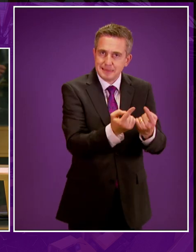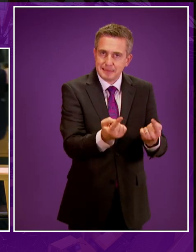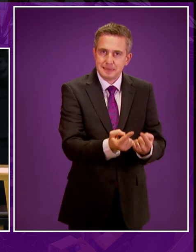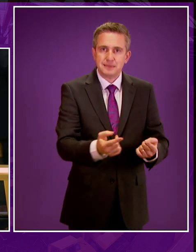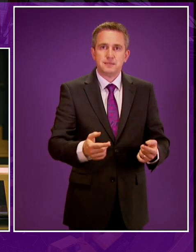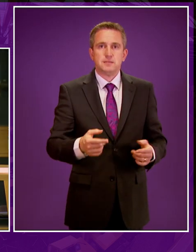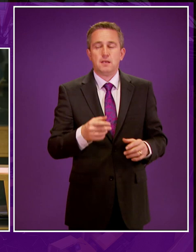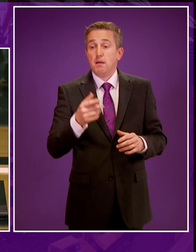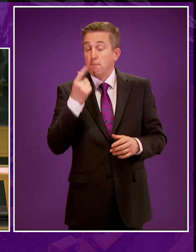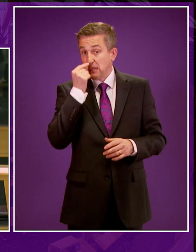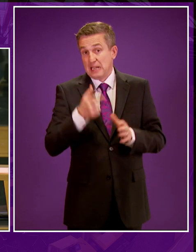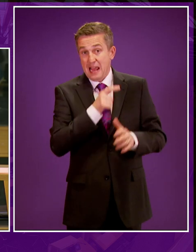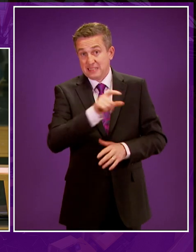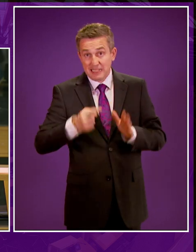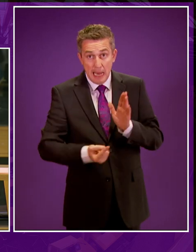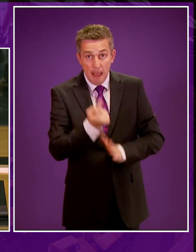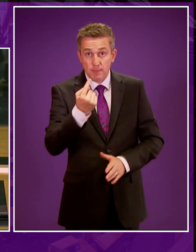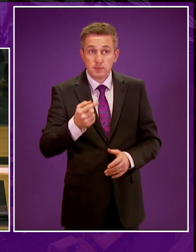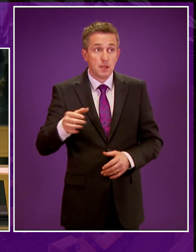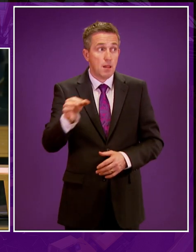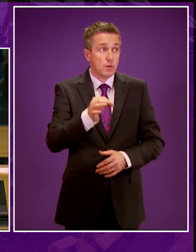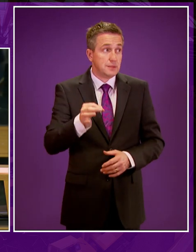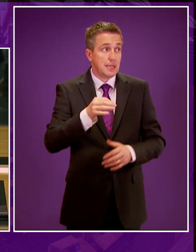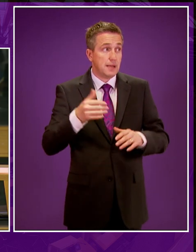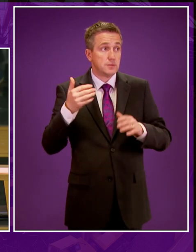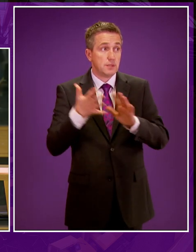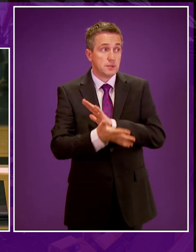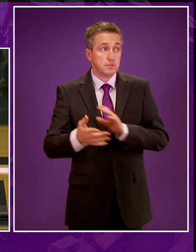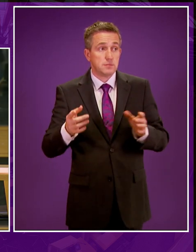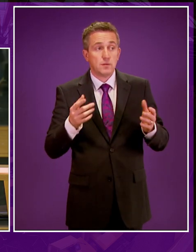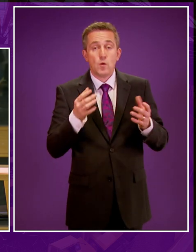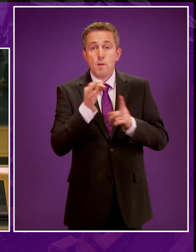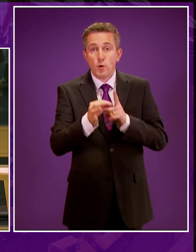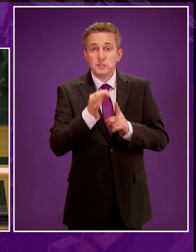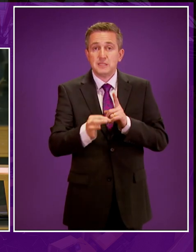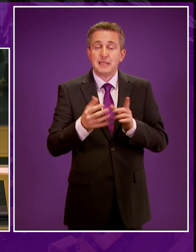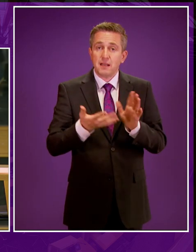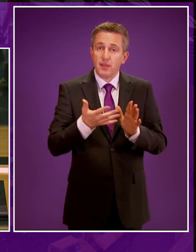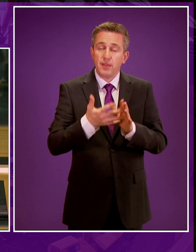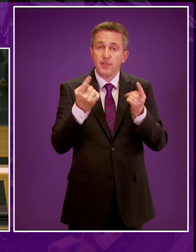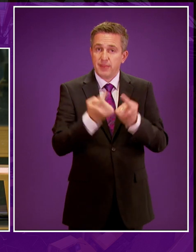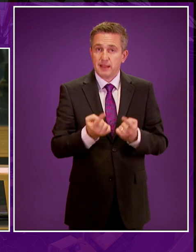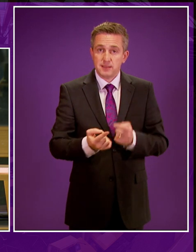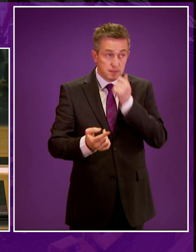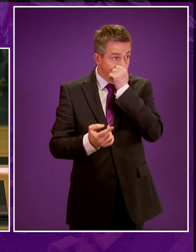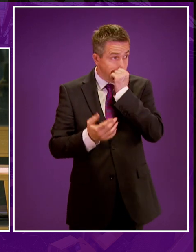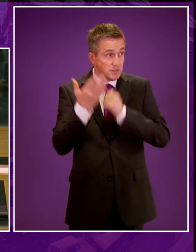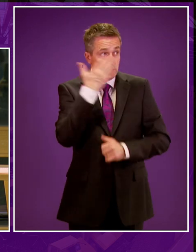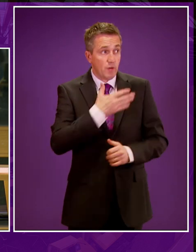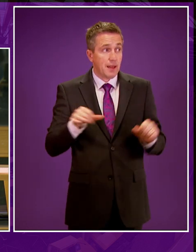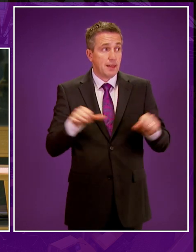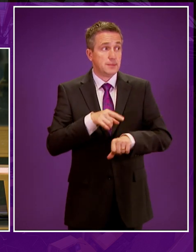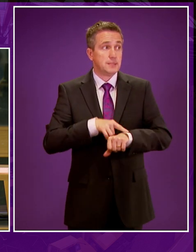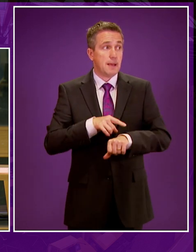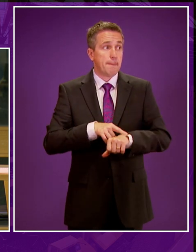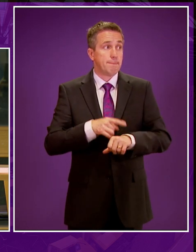accidents happen, and nearby towns' water can easily be contaminated with poisonous toxins. I'm sorry, I've got a limited amount of time here.